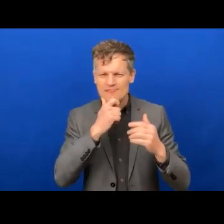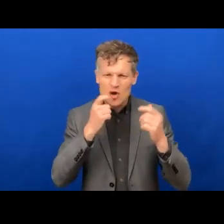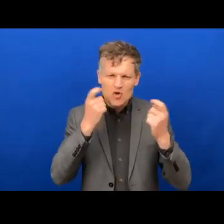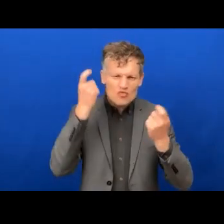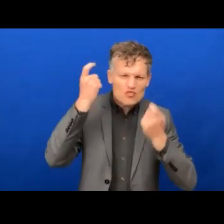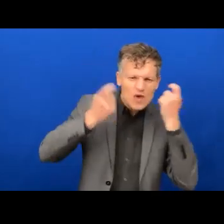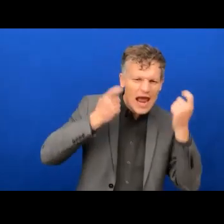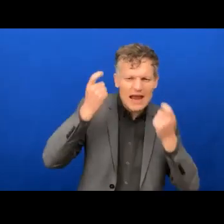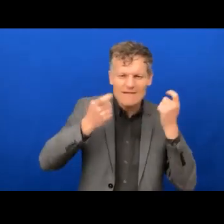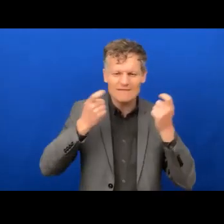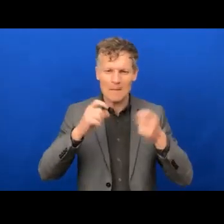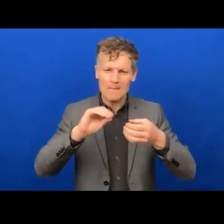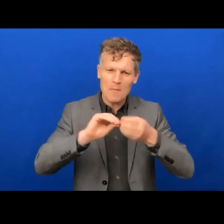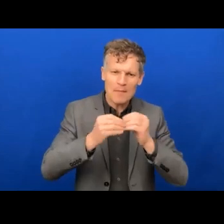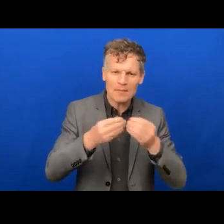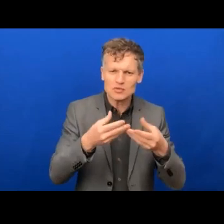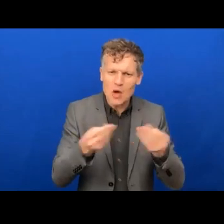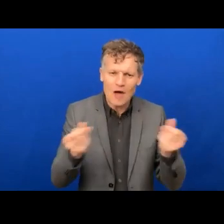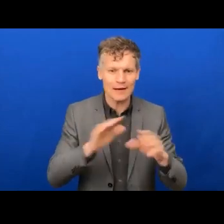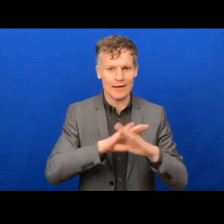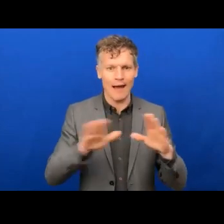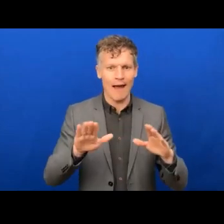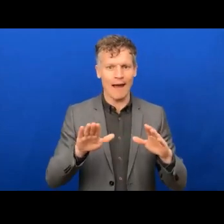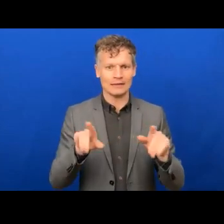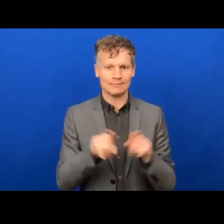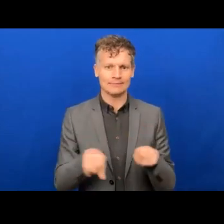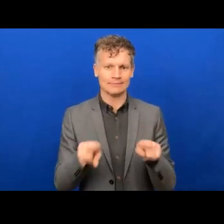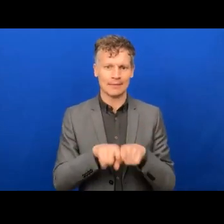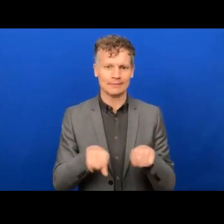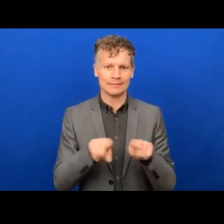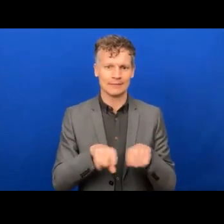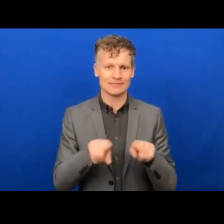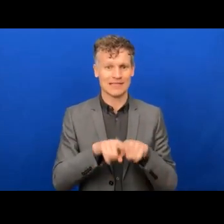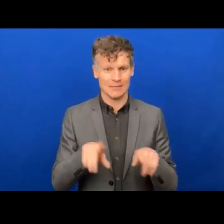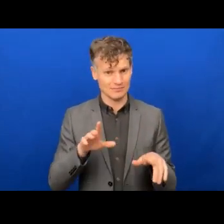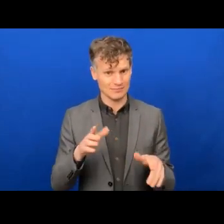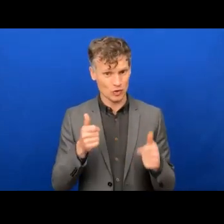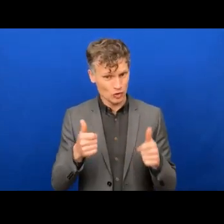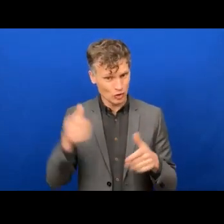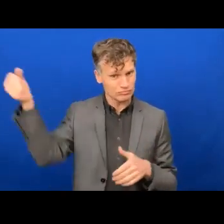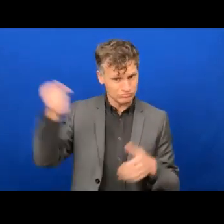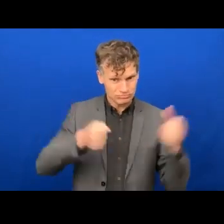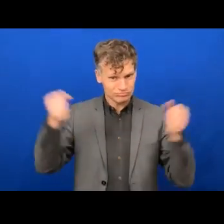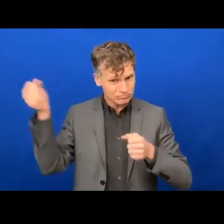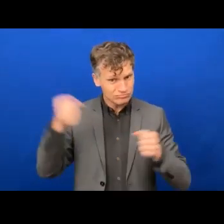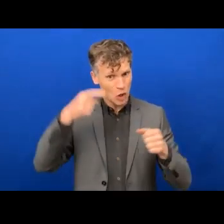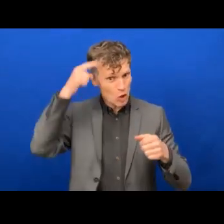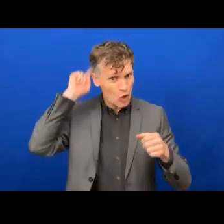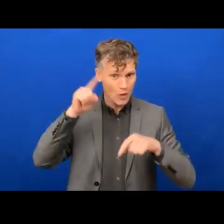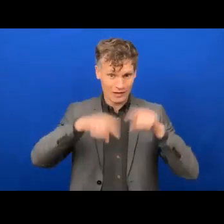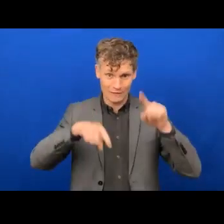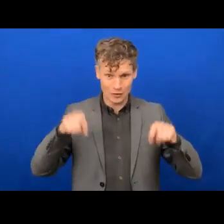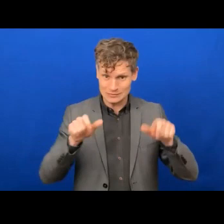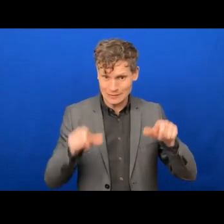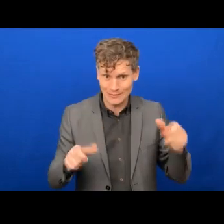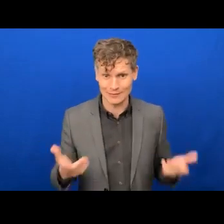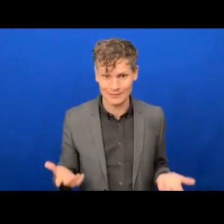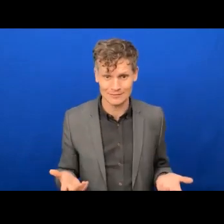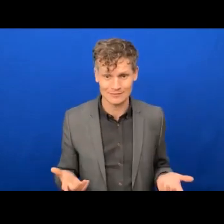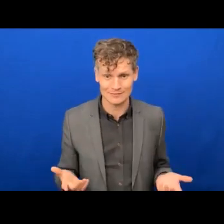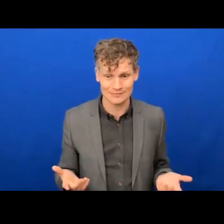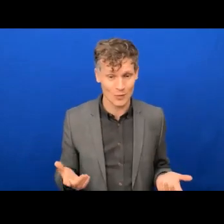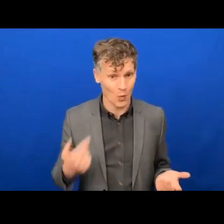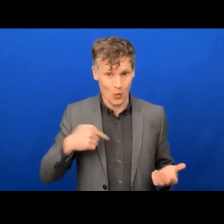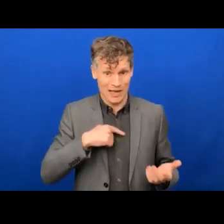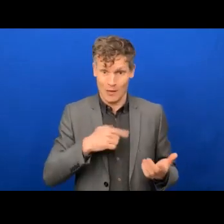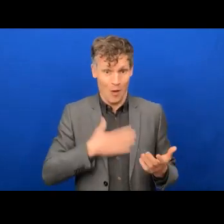to engage your neuro diverse workforce. And of course, we're already employed, we would love to have more employed,